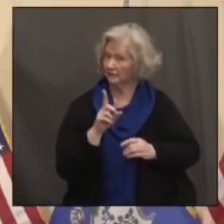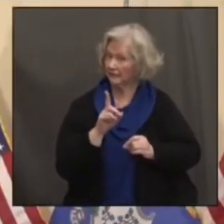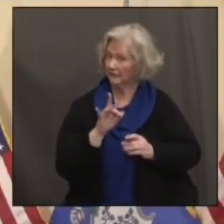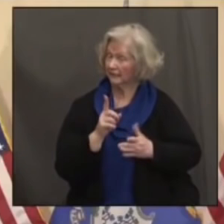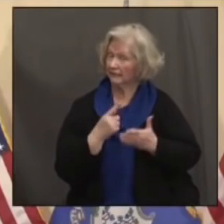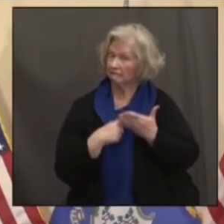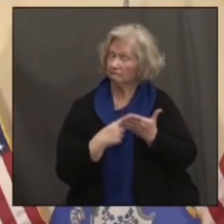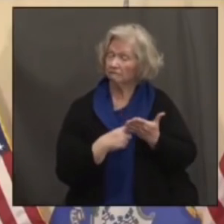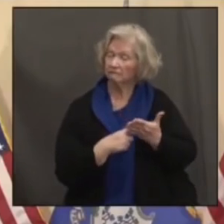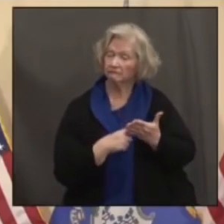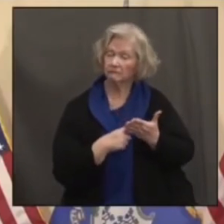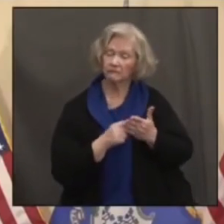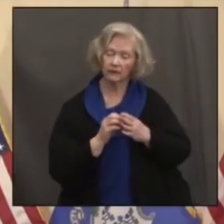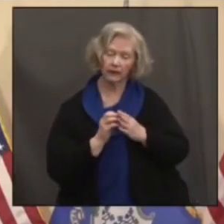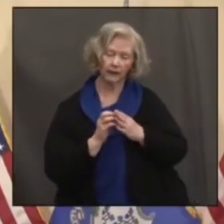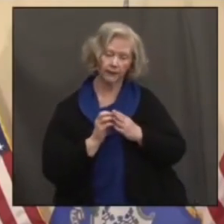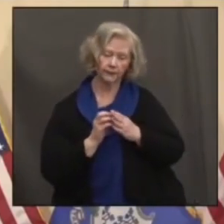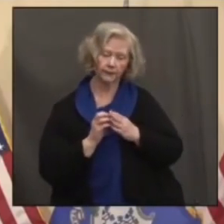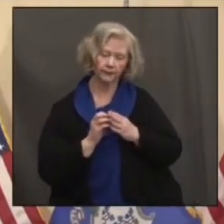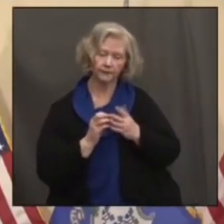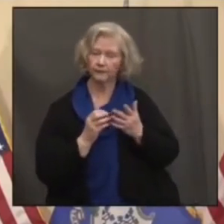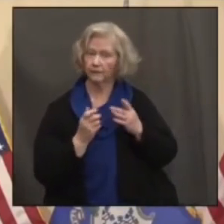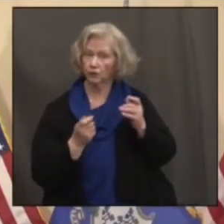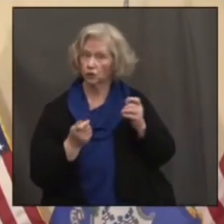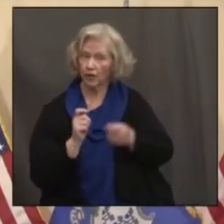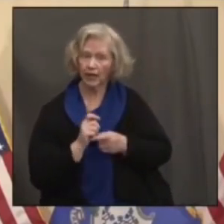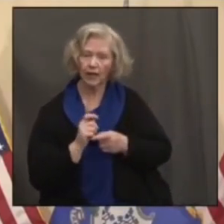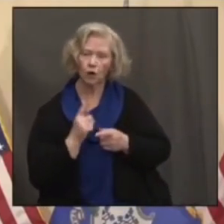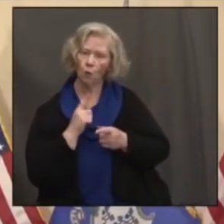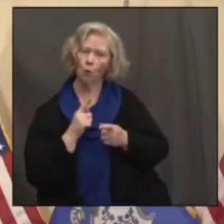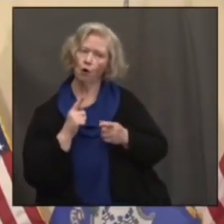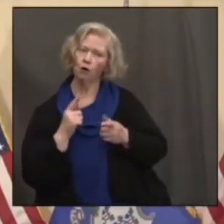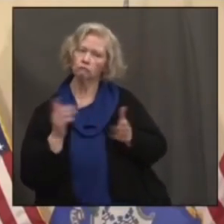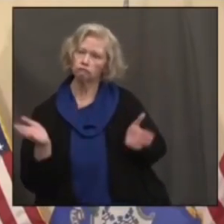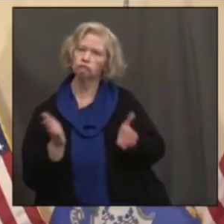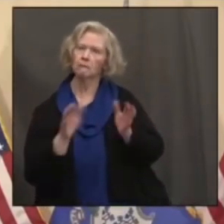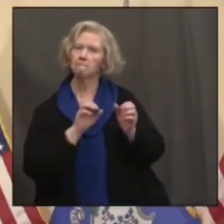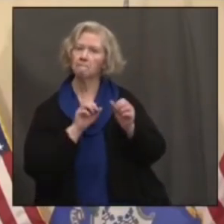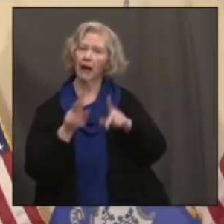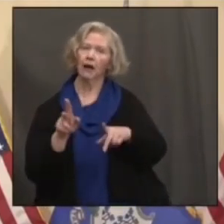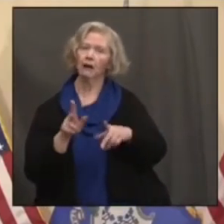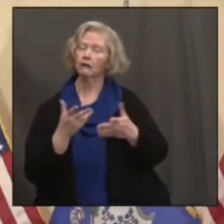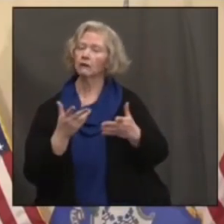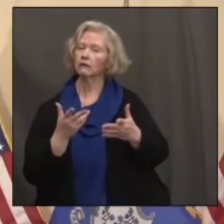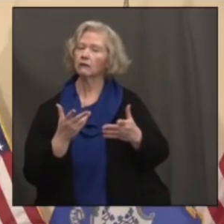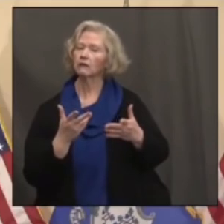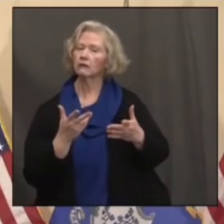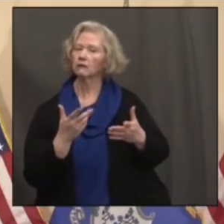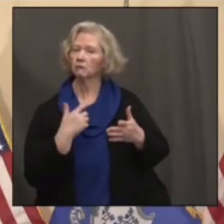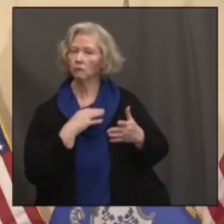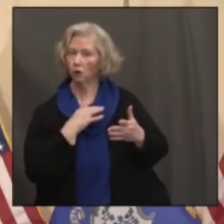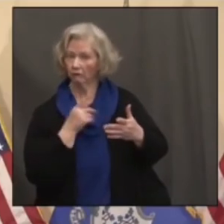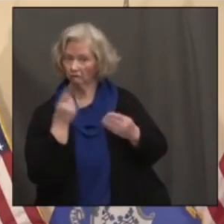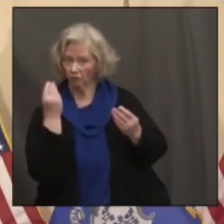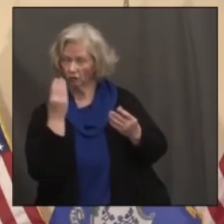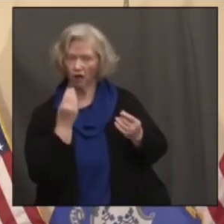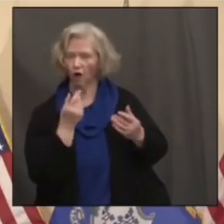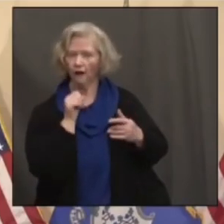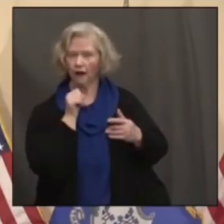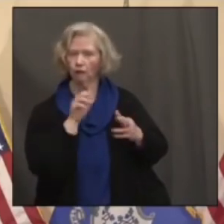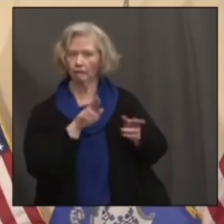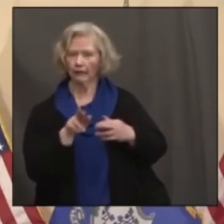changing that or asking them to come back in? Or is that still at this stage in the game, not really consideration?